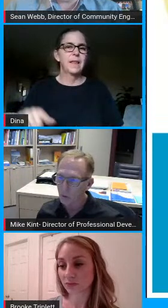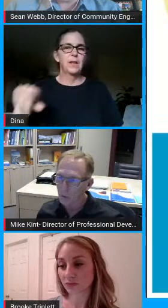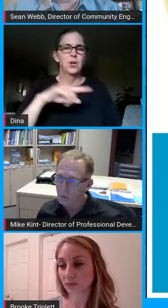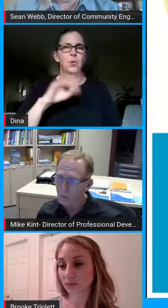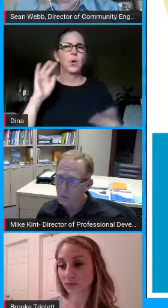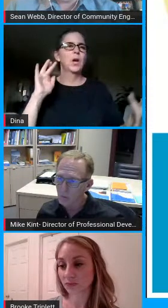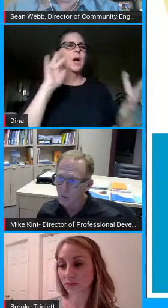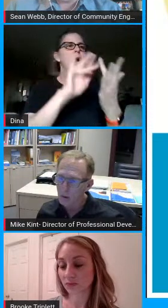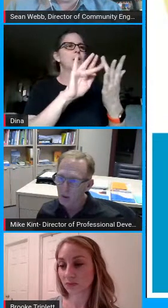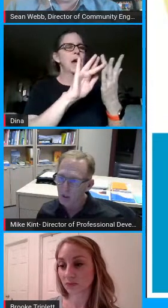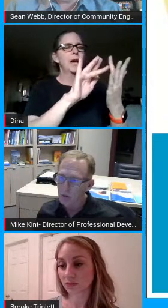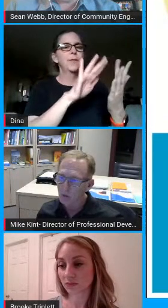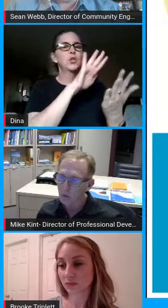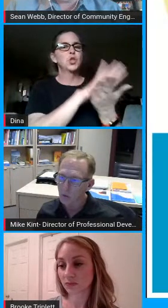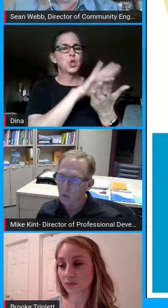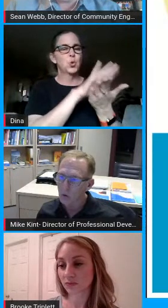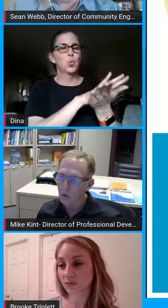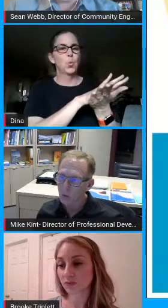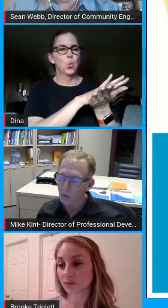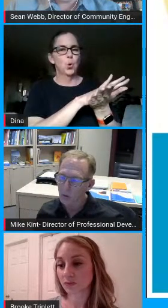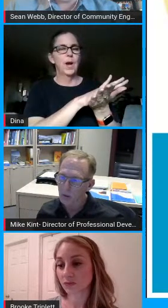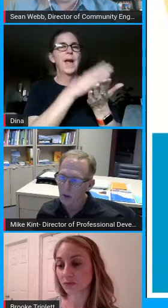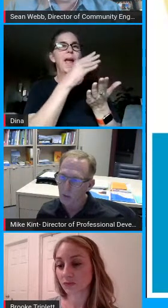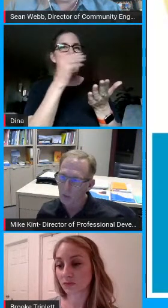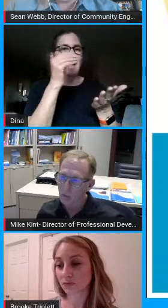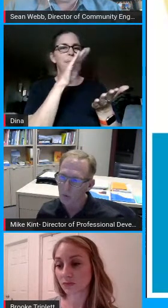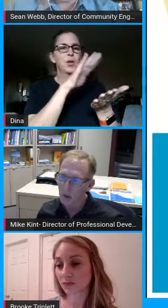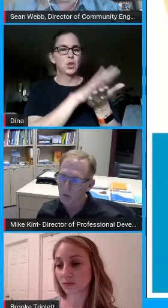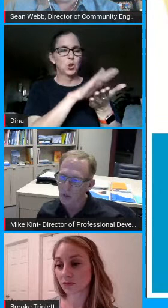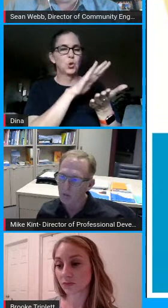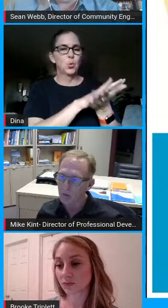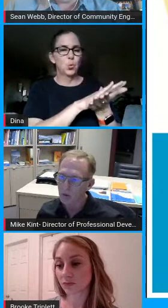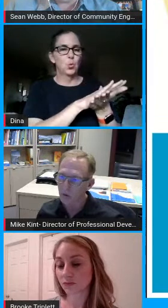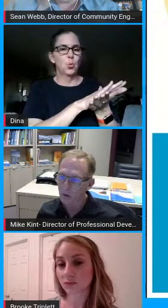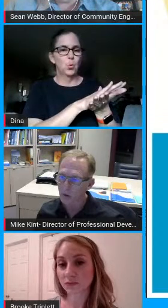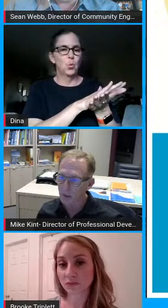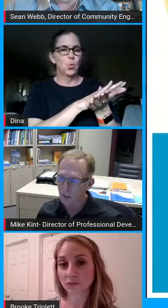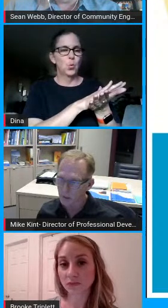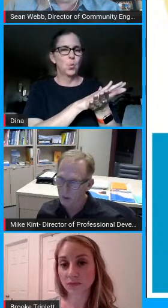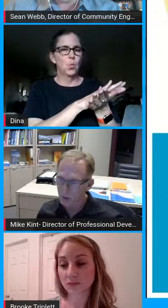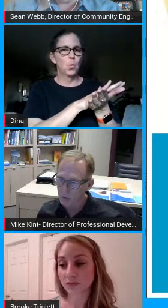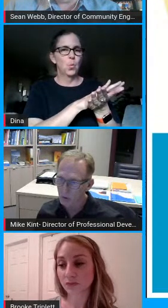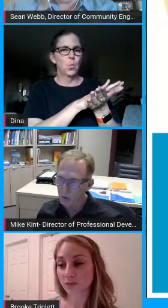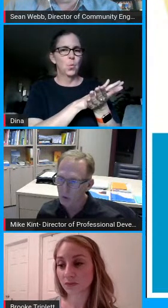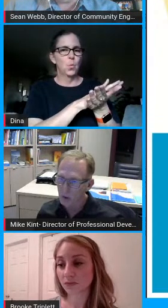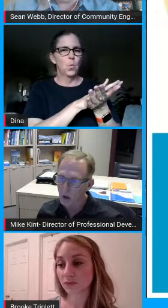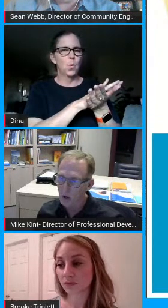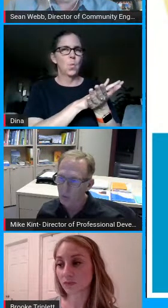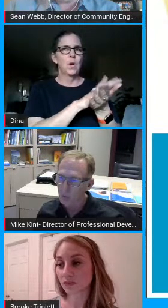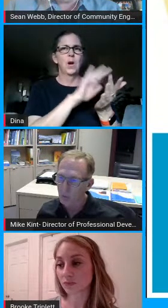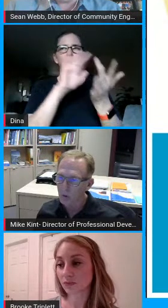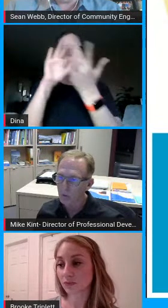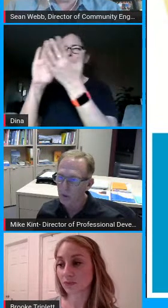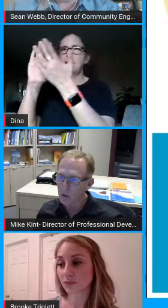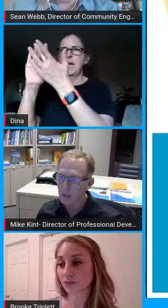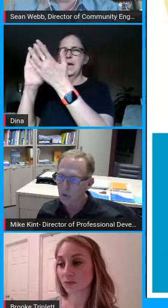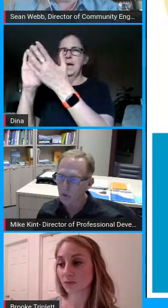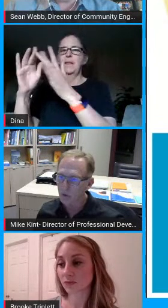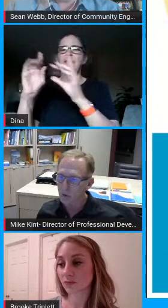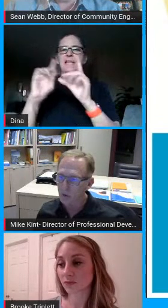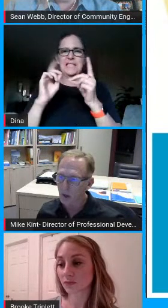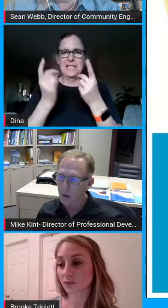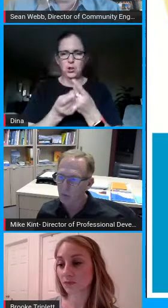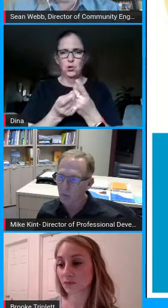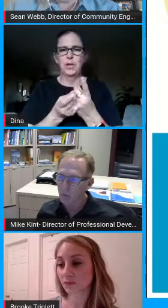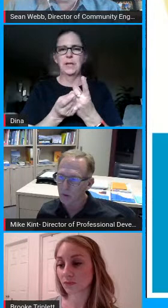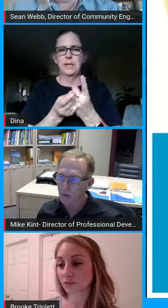the school and the school will um contact the district to get those so um really reaching out